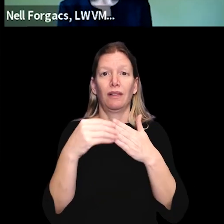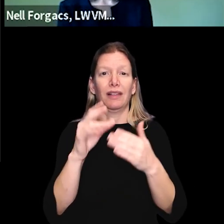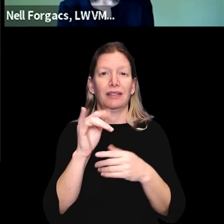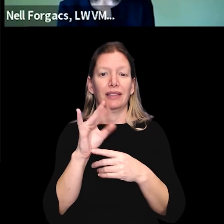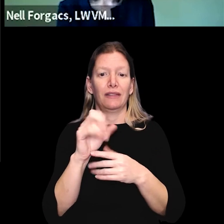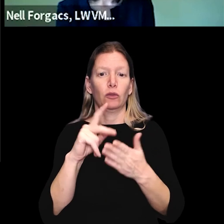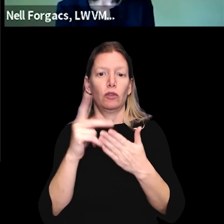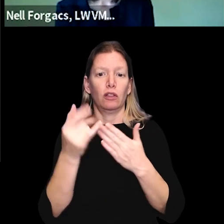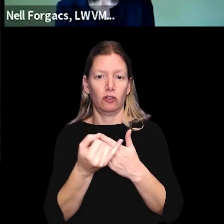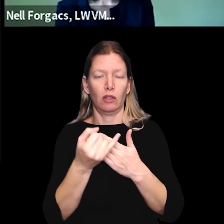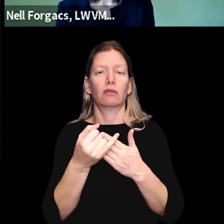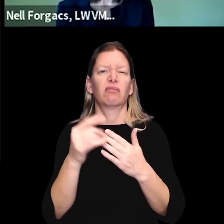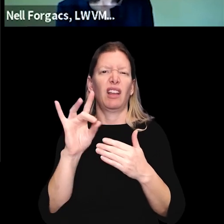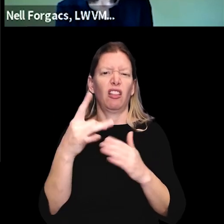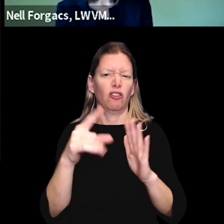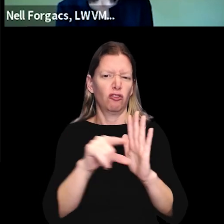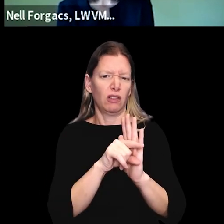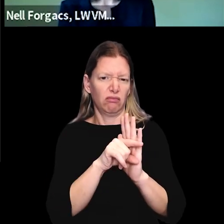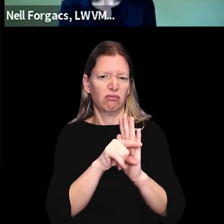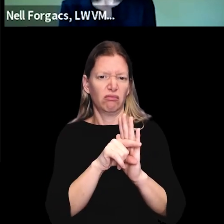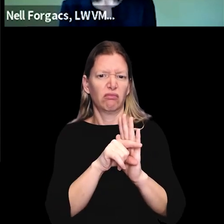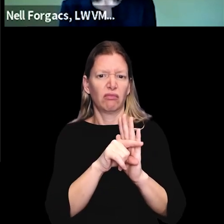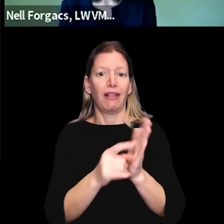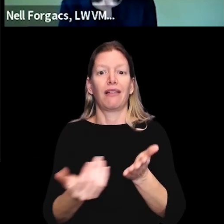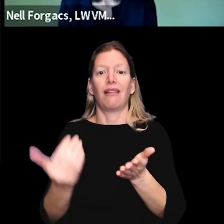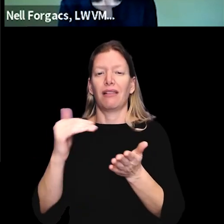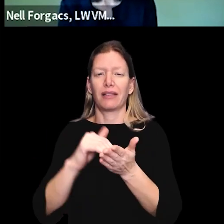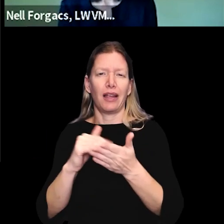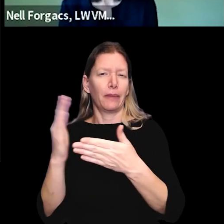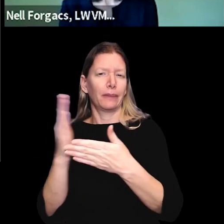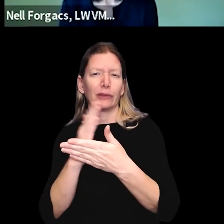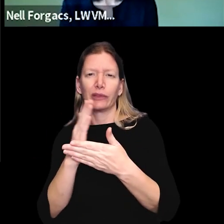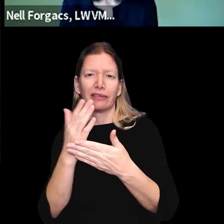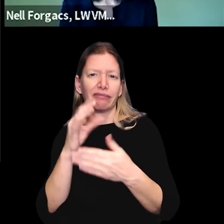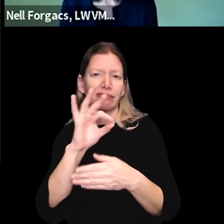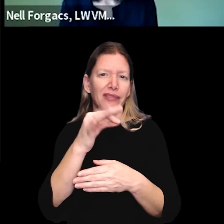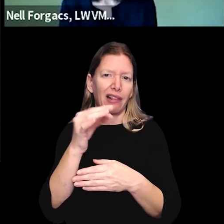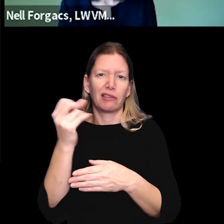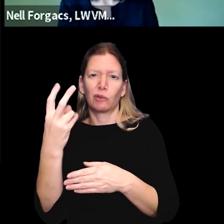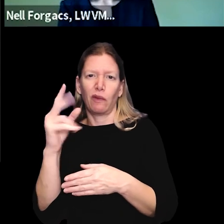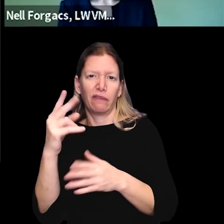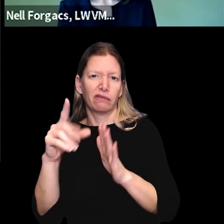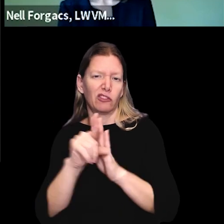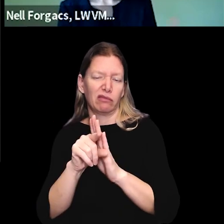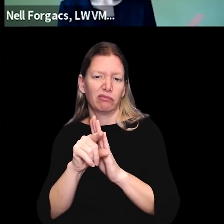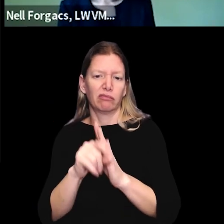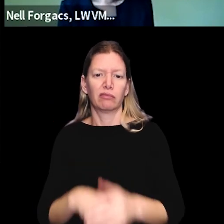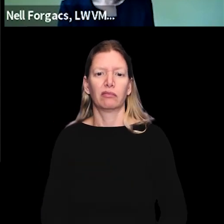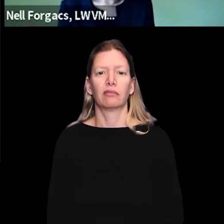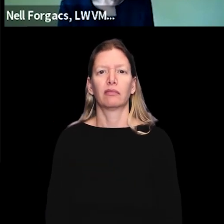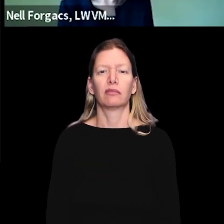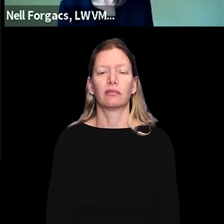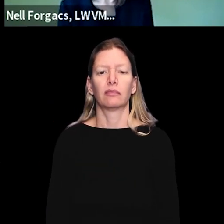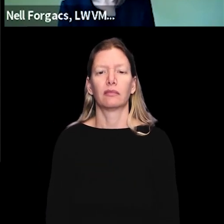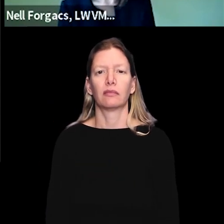student led civics projects in grade eight and then again at some point between grades